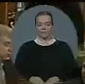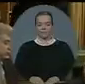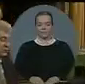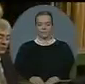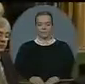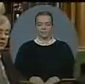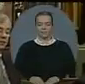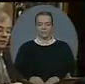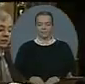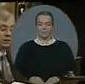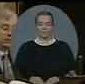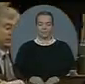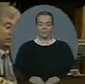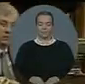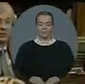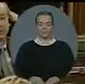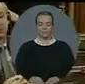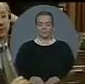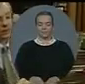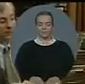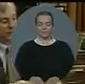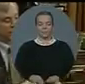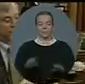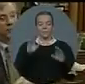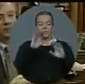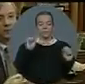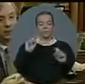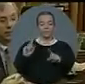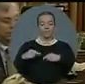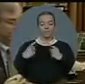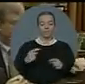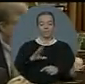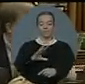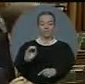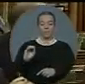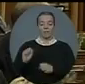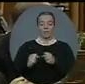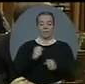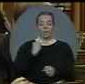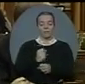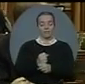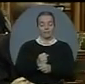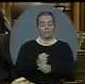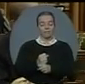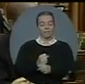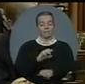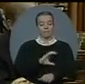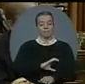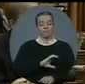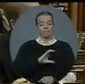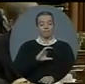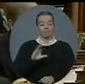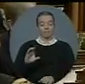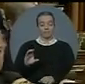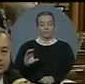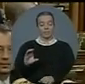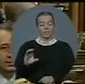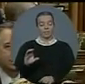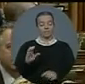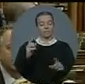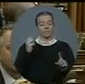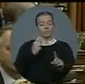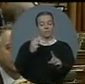For half a century, Canada has pursued immigration goals based on fairness and objectivity.